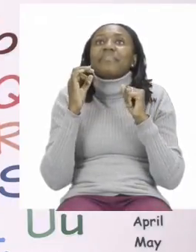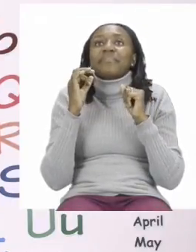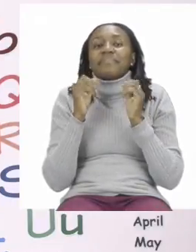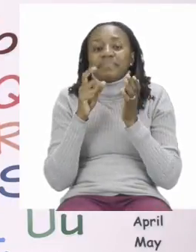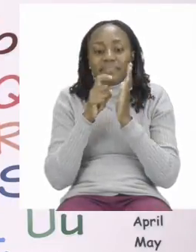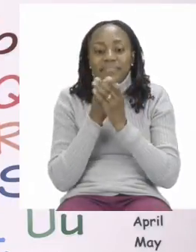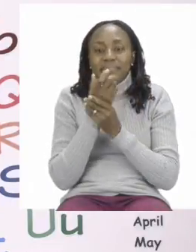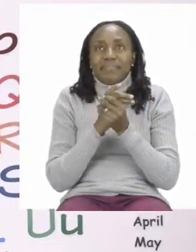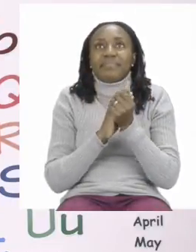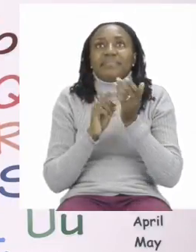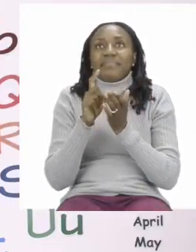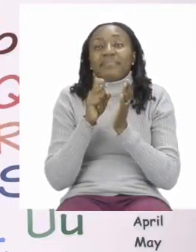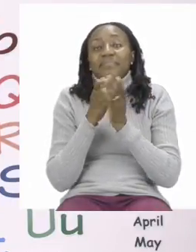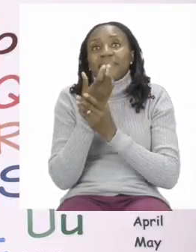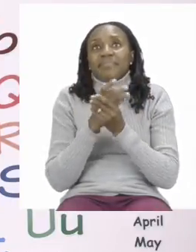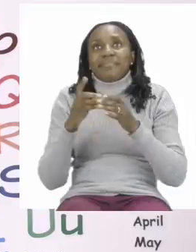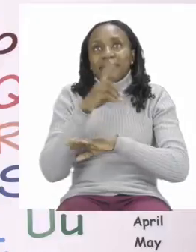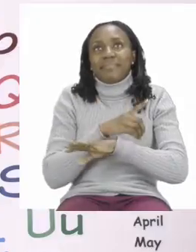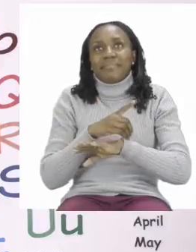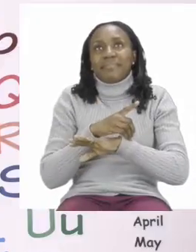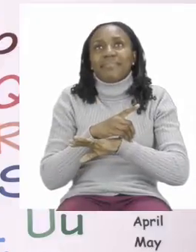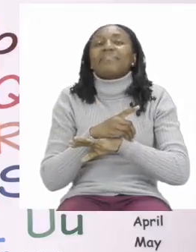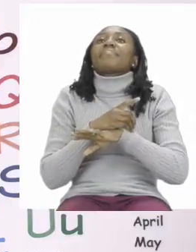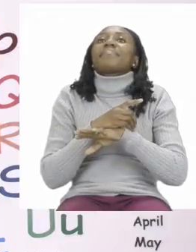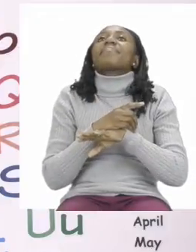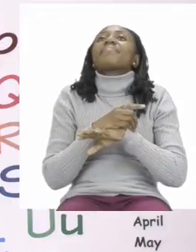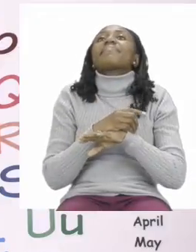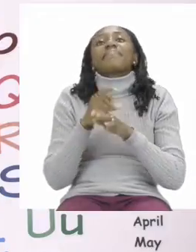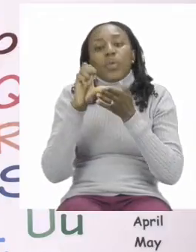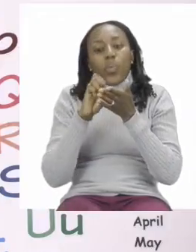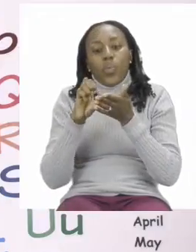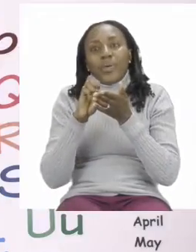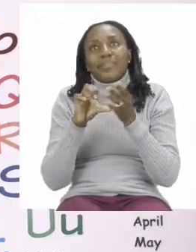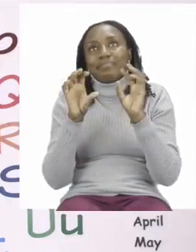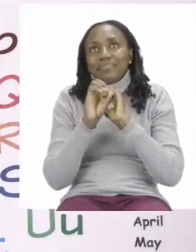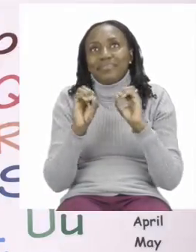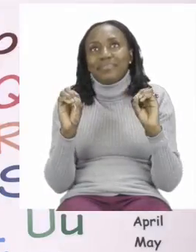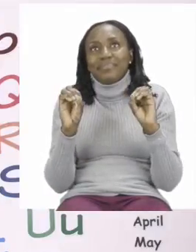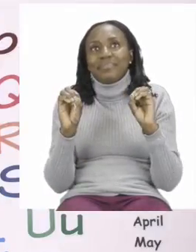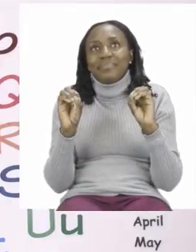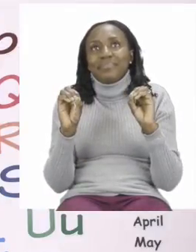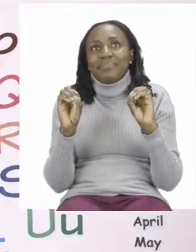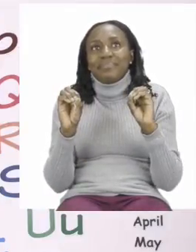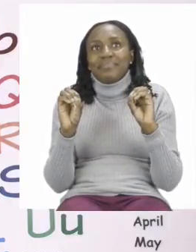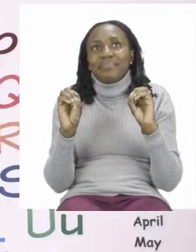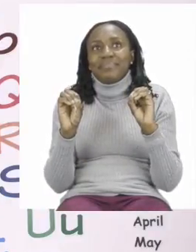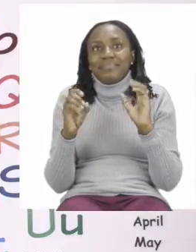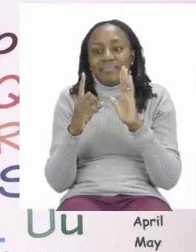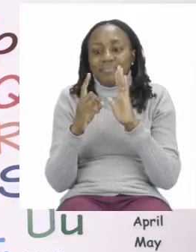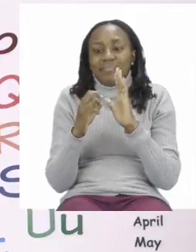Sanitize every day so the germs can stay away.